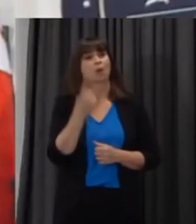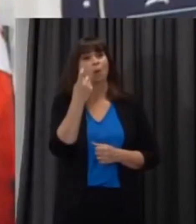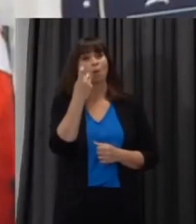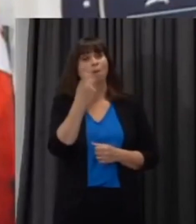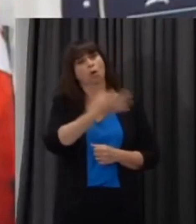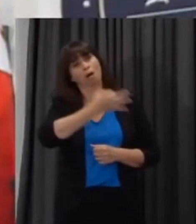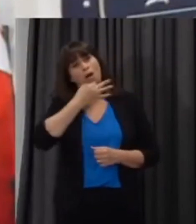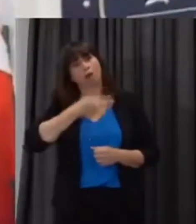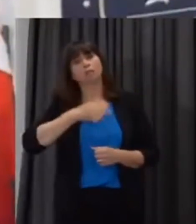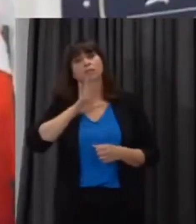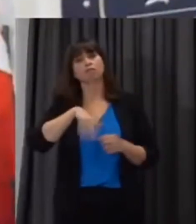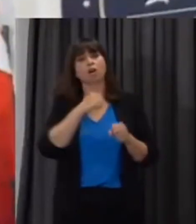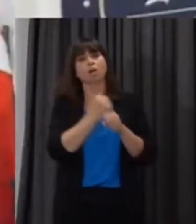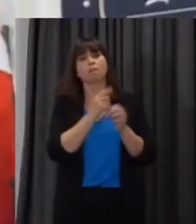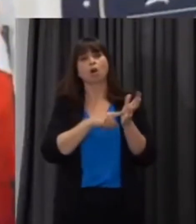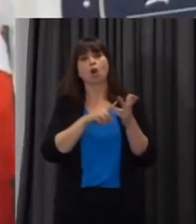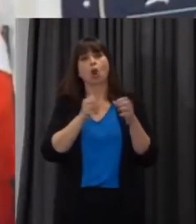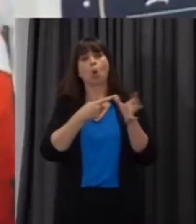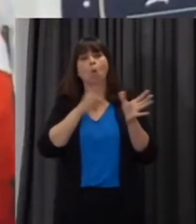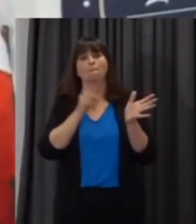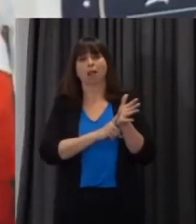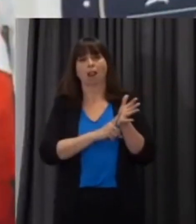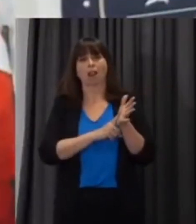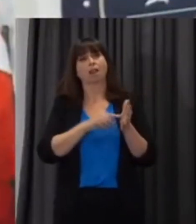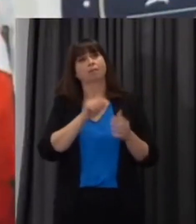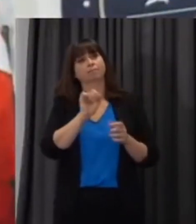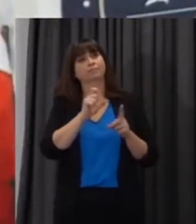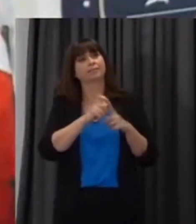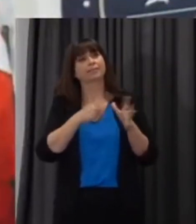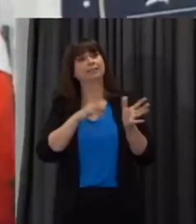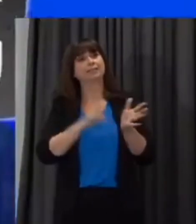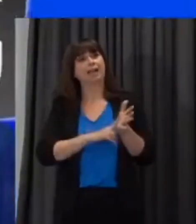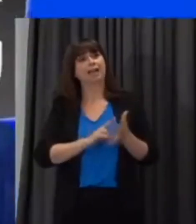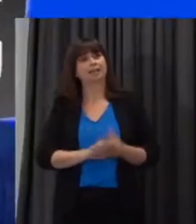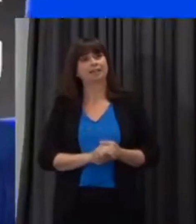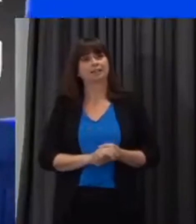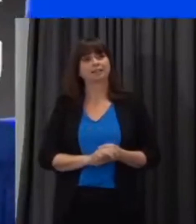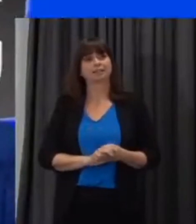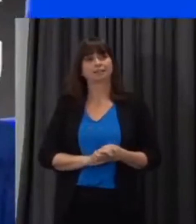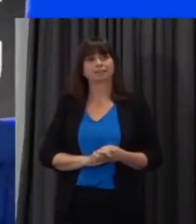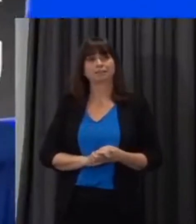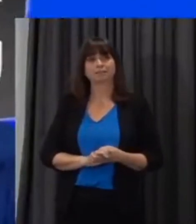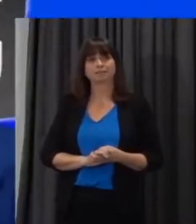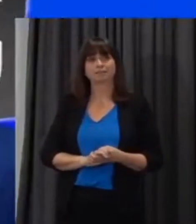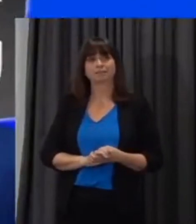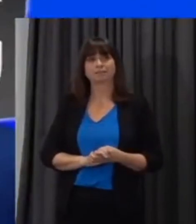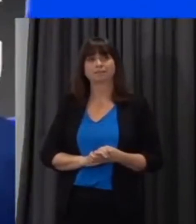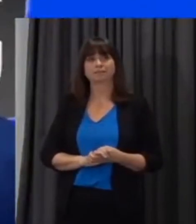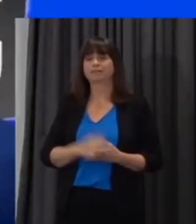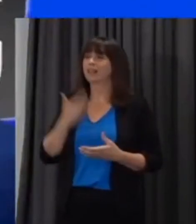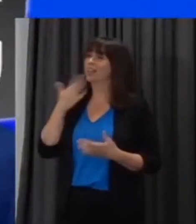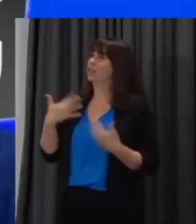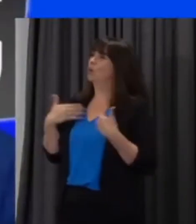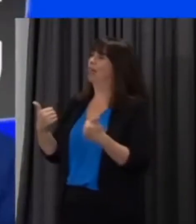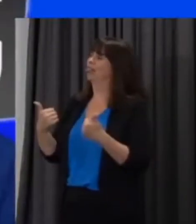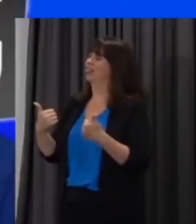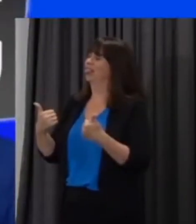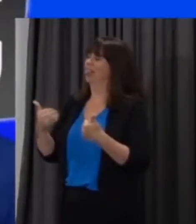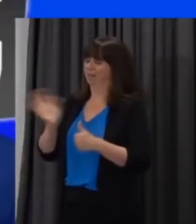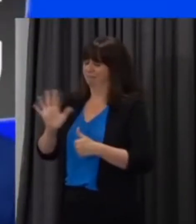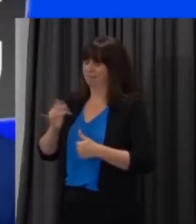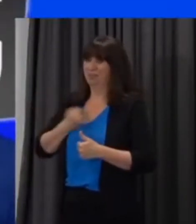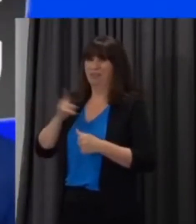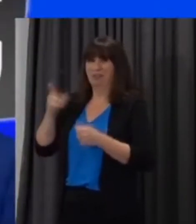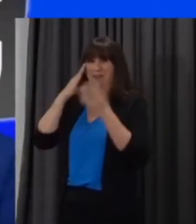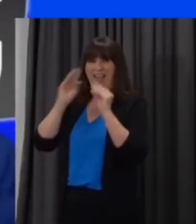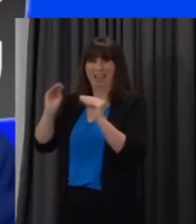more from dan at global i understand dan uh thank you health education minister fair late than